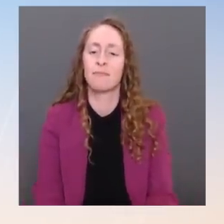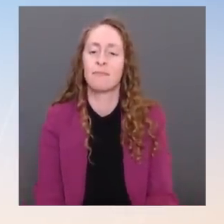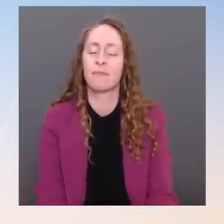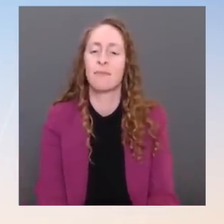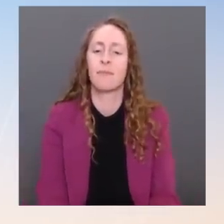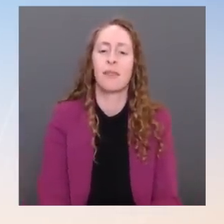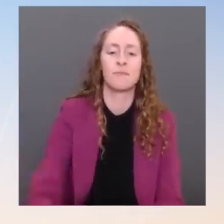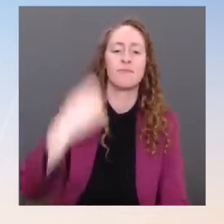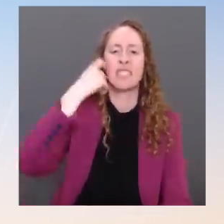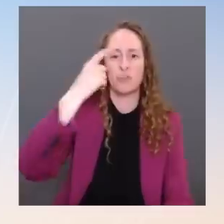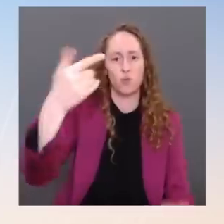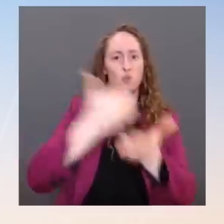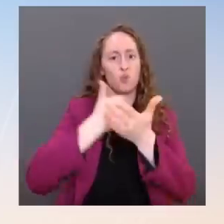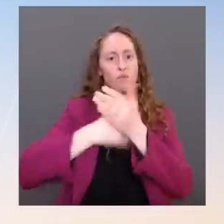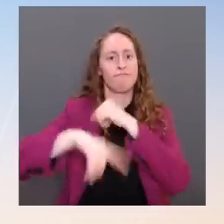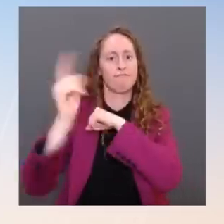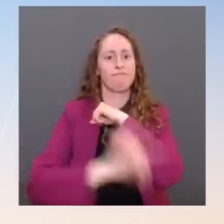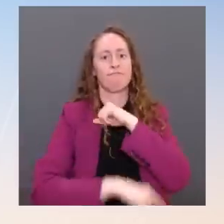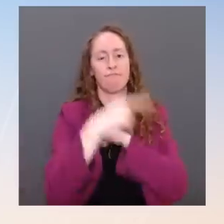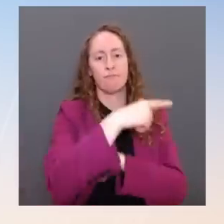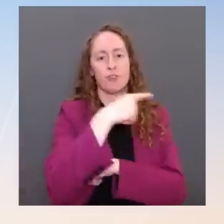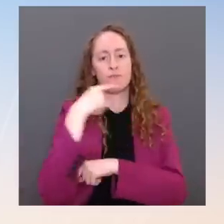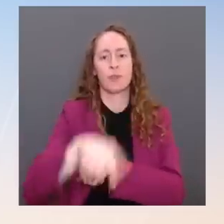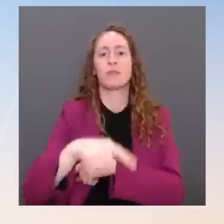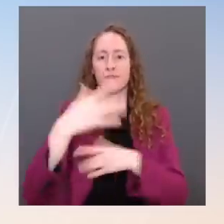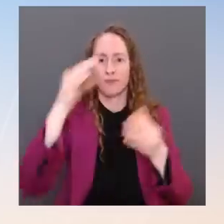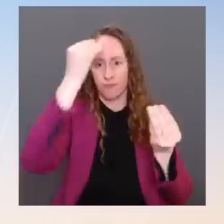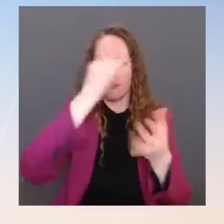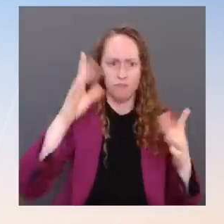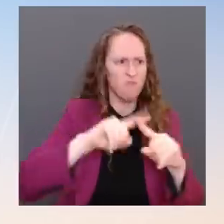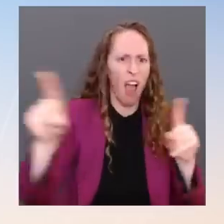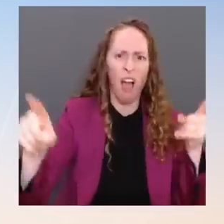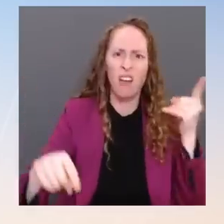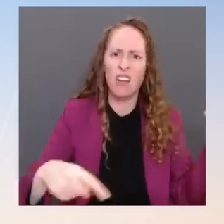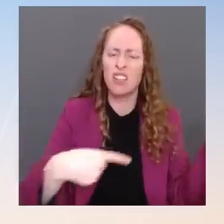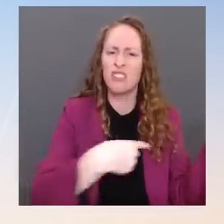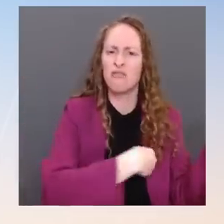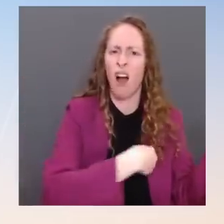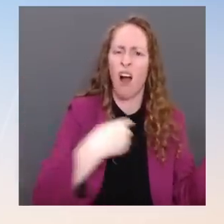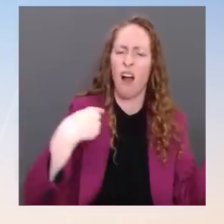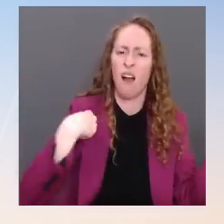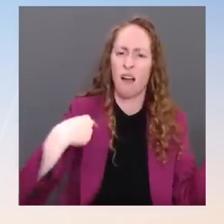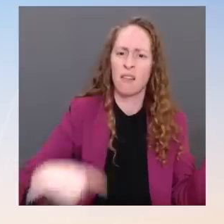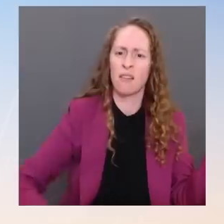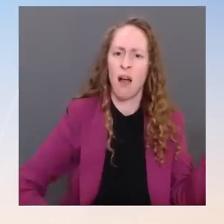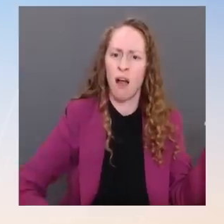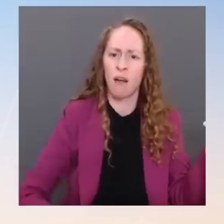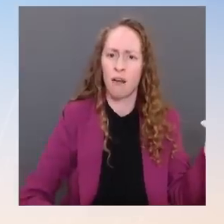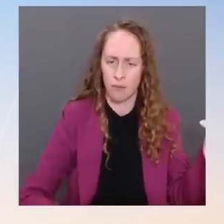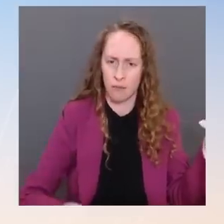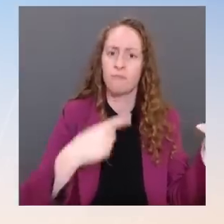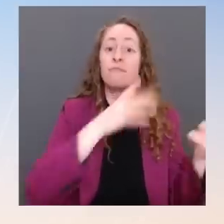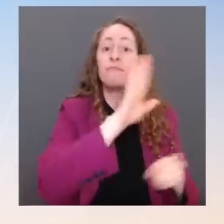on coal from Russia coming in to zero. The Chinese have also had a record imports last